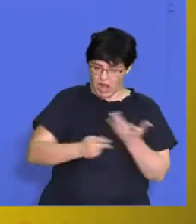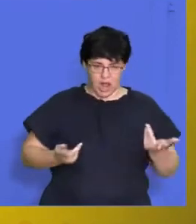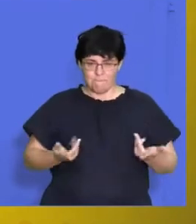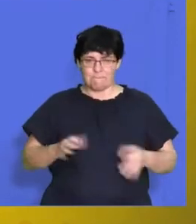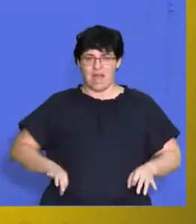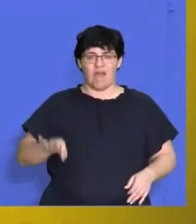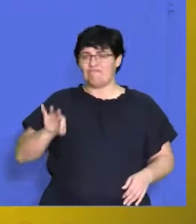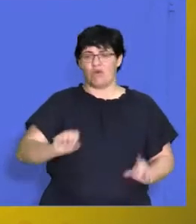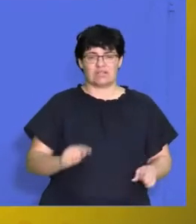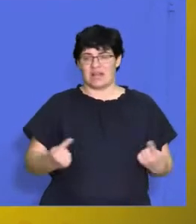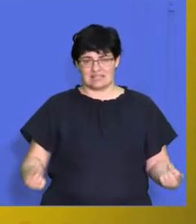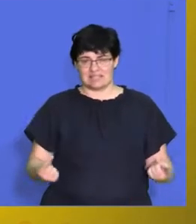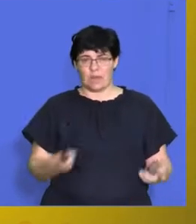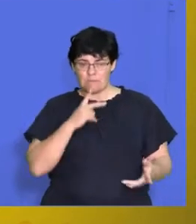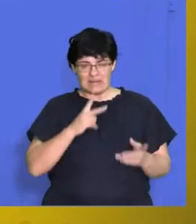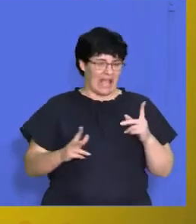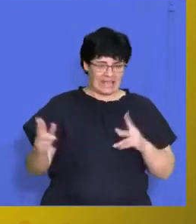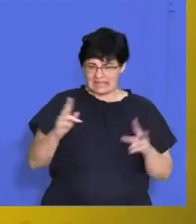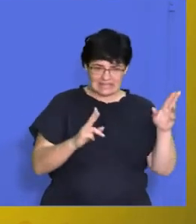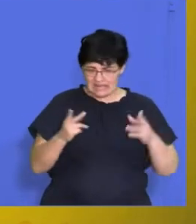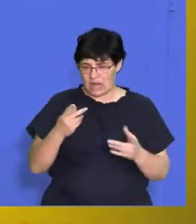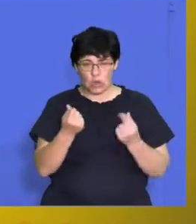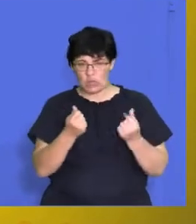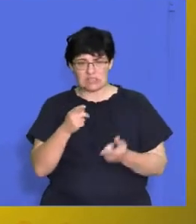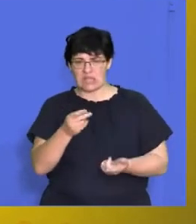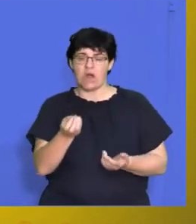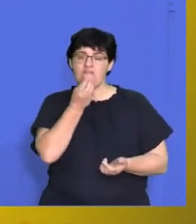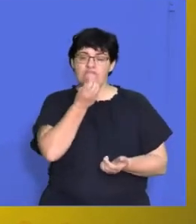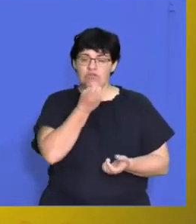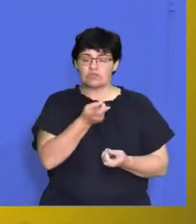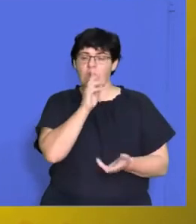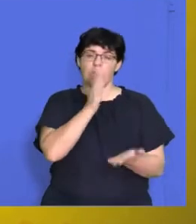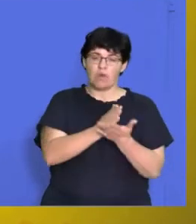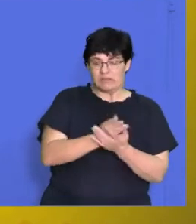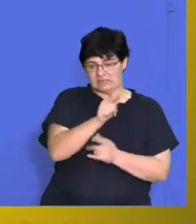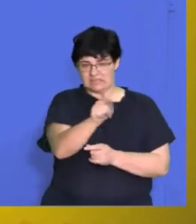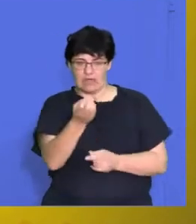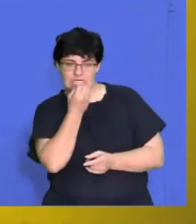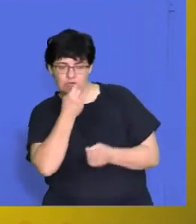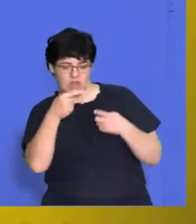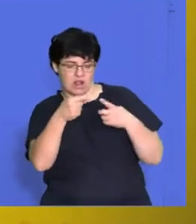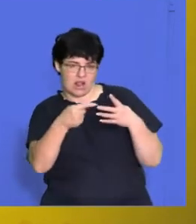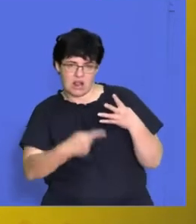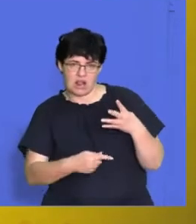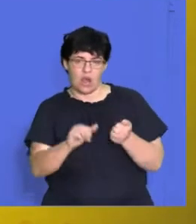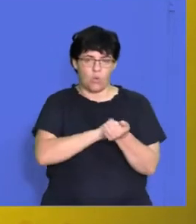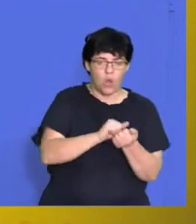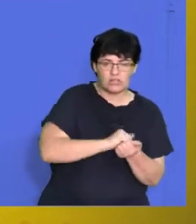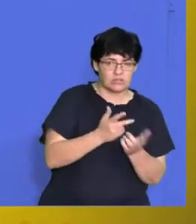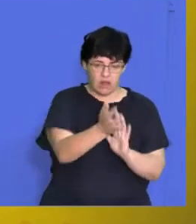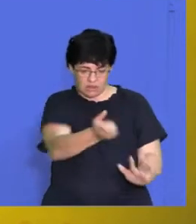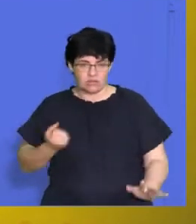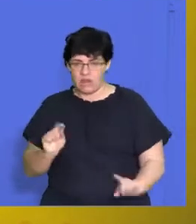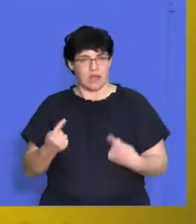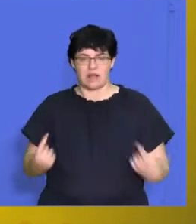lot of companies try and cut all the costs that they can, and now you've given your employees these fringe benefits. You can't just take it away